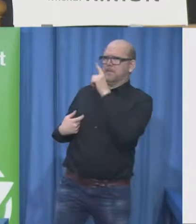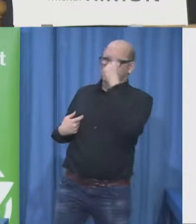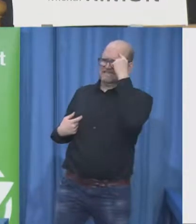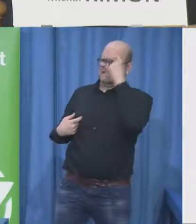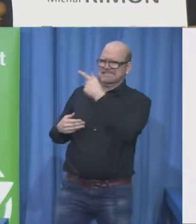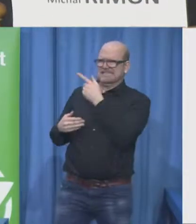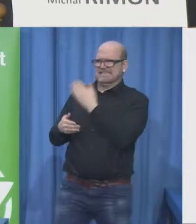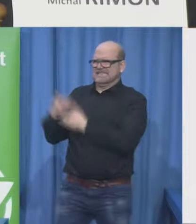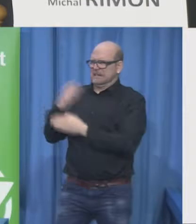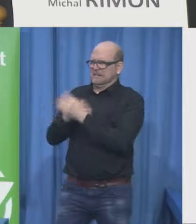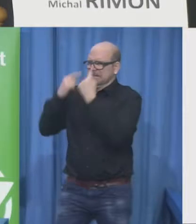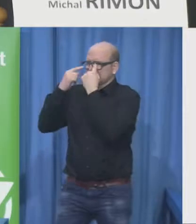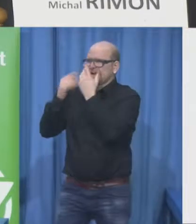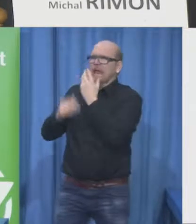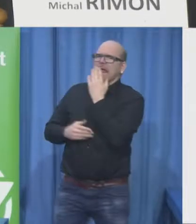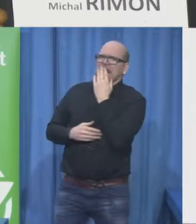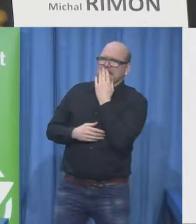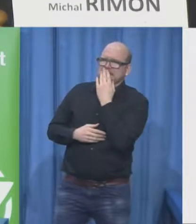she wants them to say